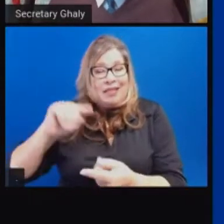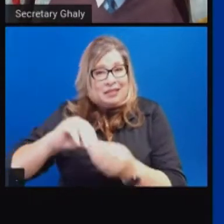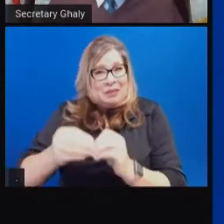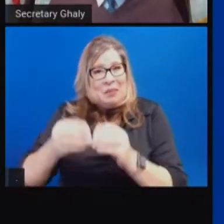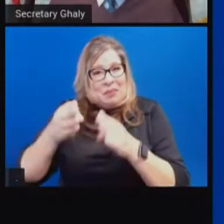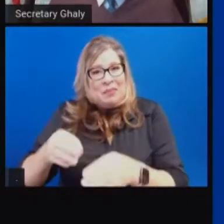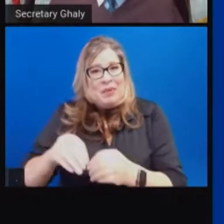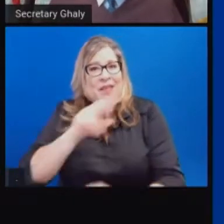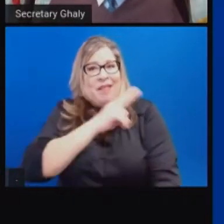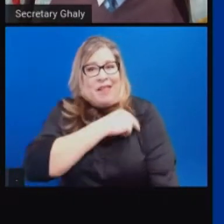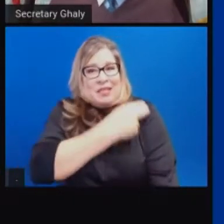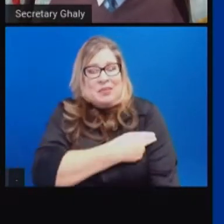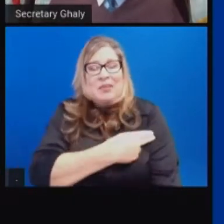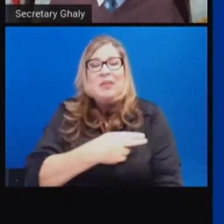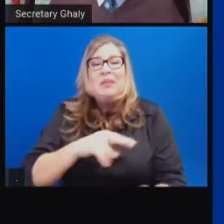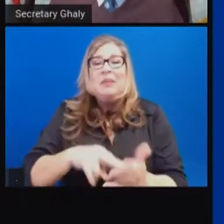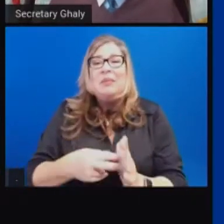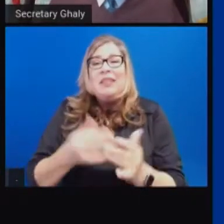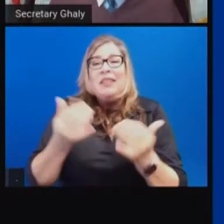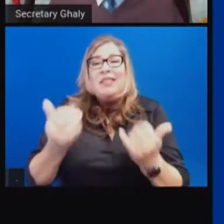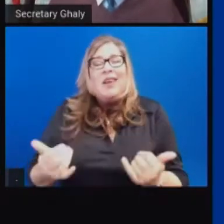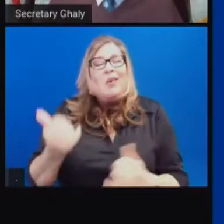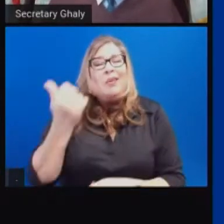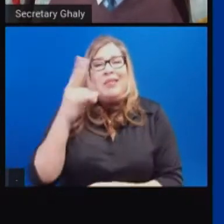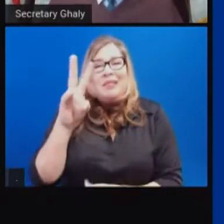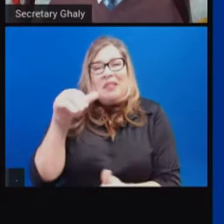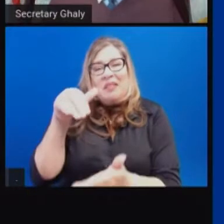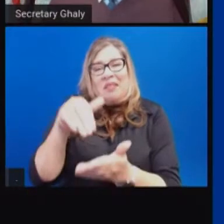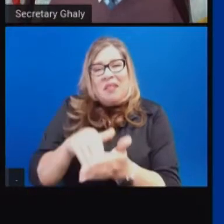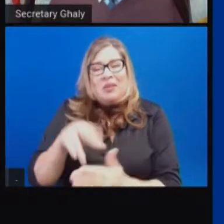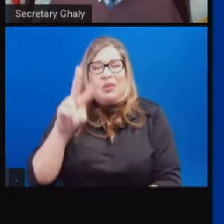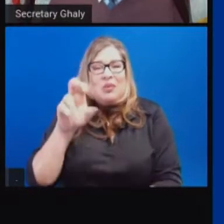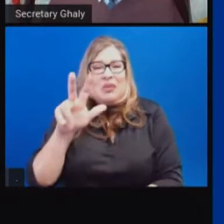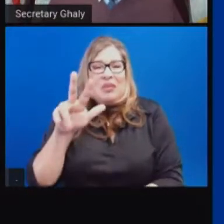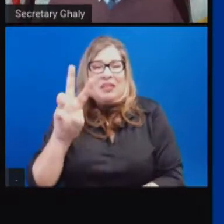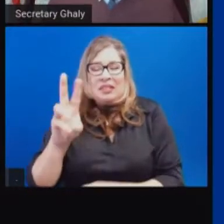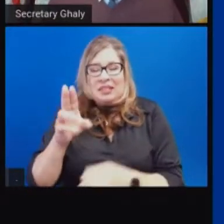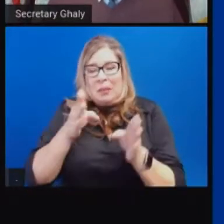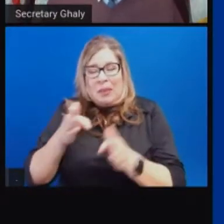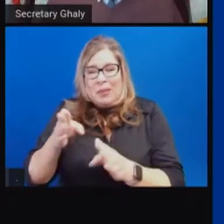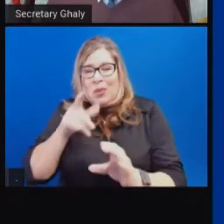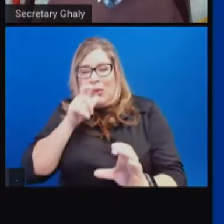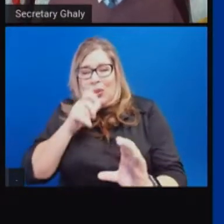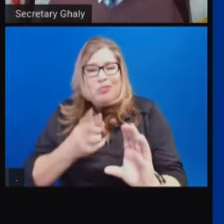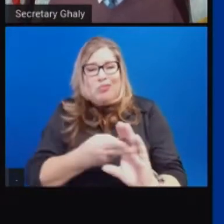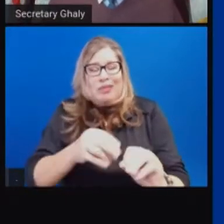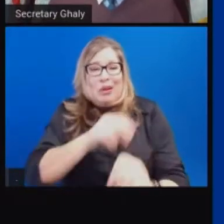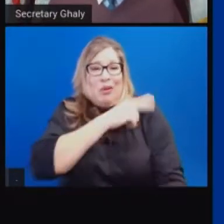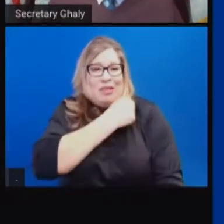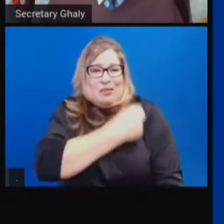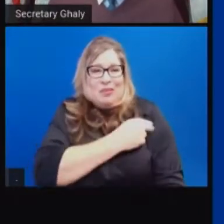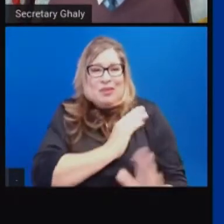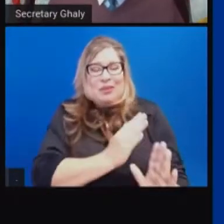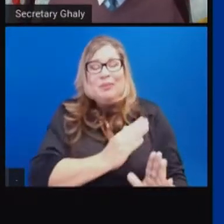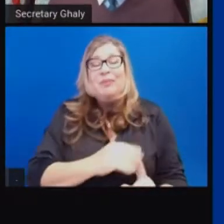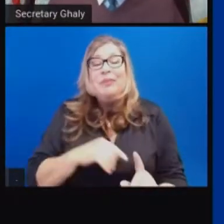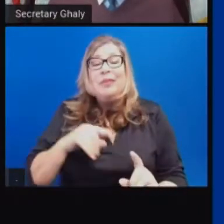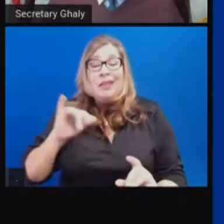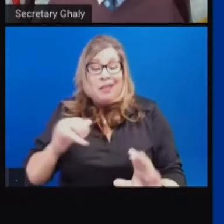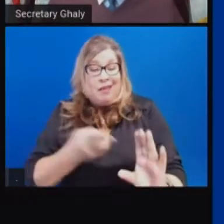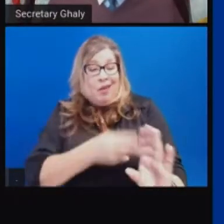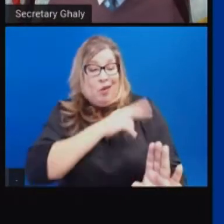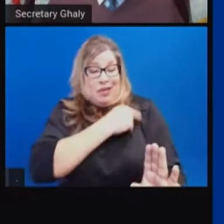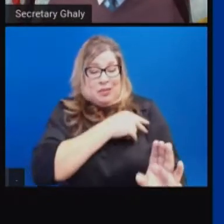,236 individuals with COVID who are hospitalized today. And an ICU number, it always comes a little